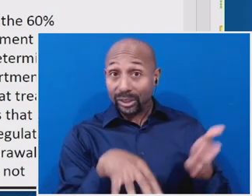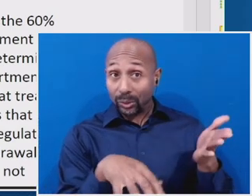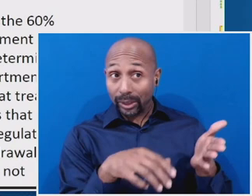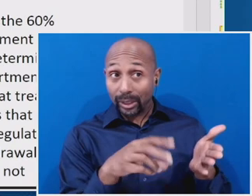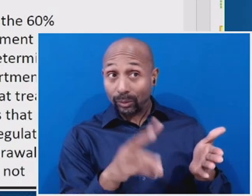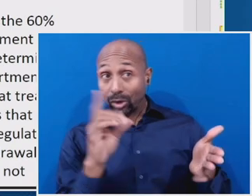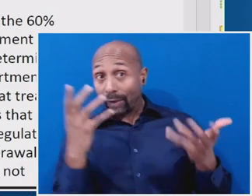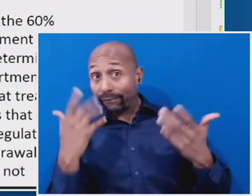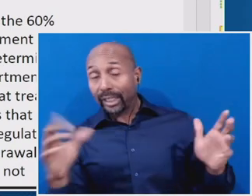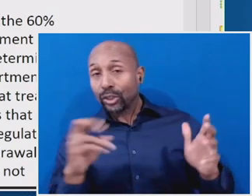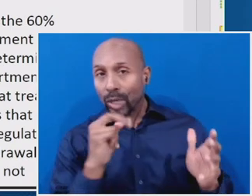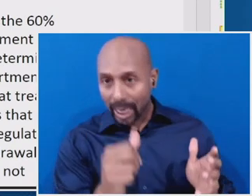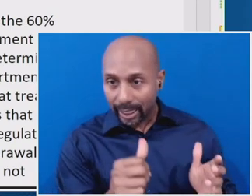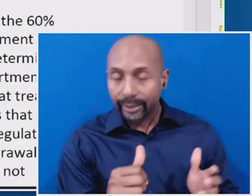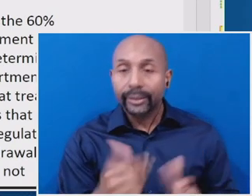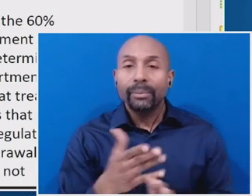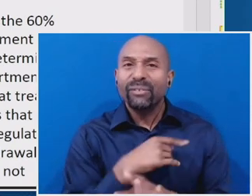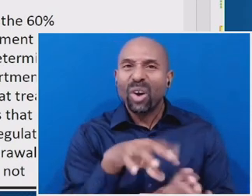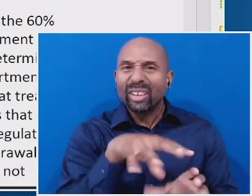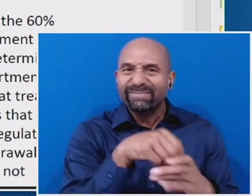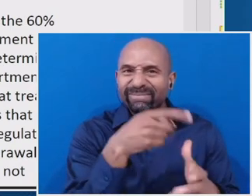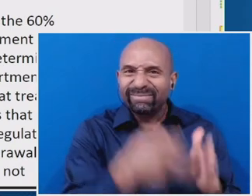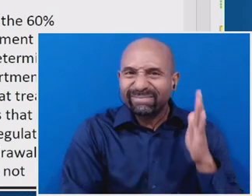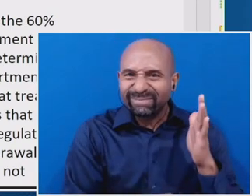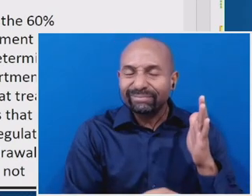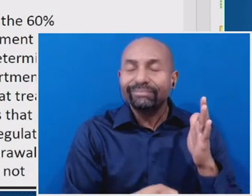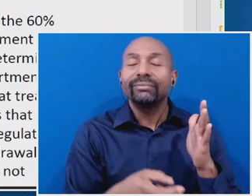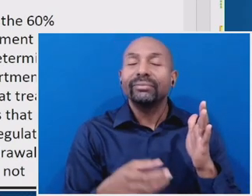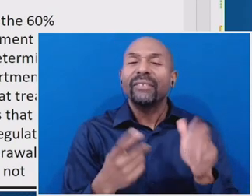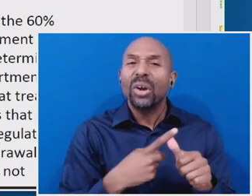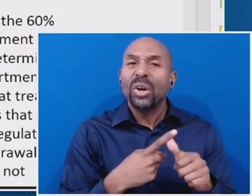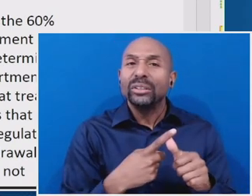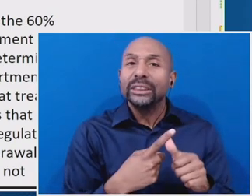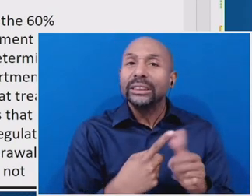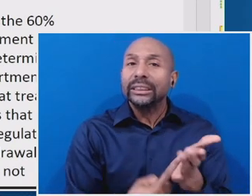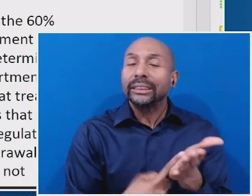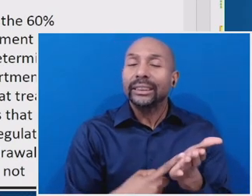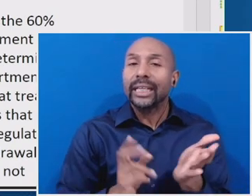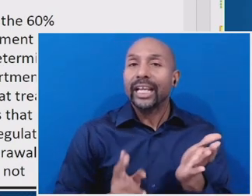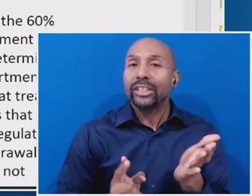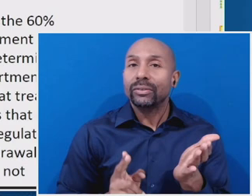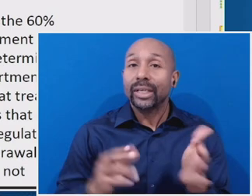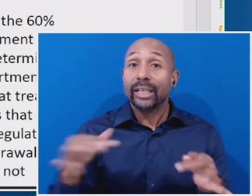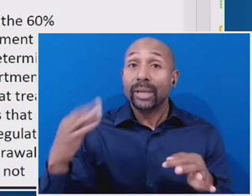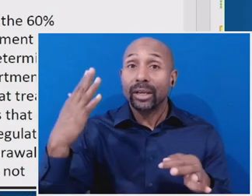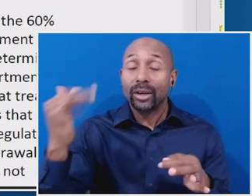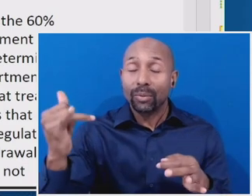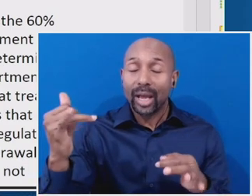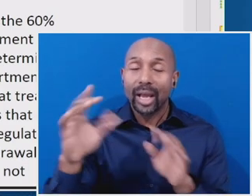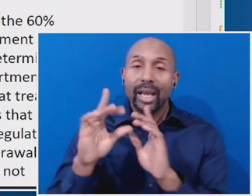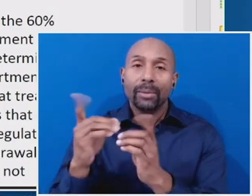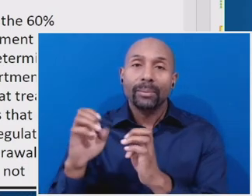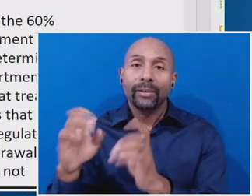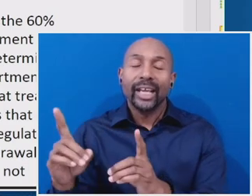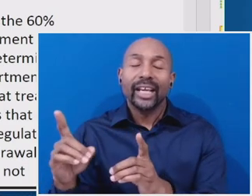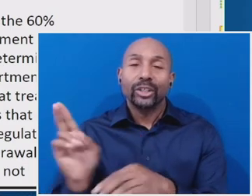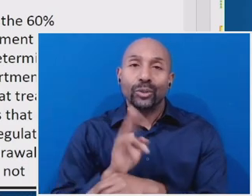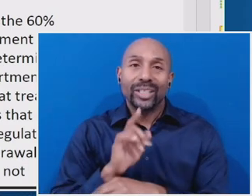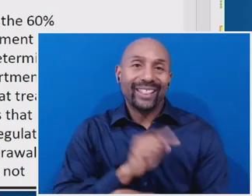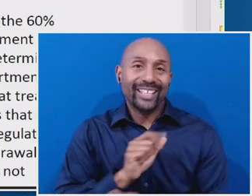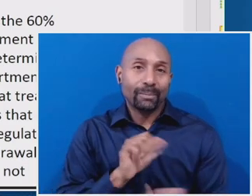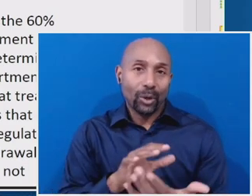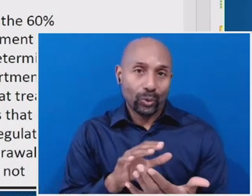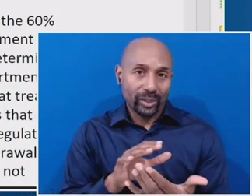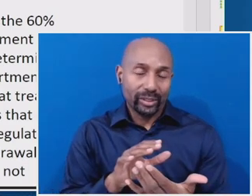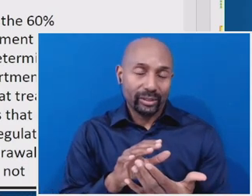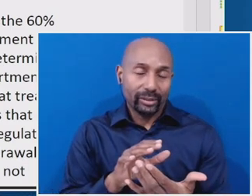particular provision, I want to go back in history a little bit to explain, uh, why the department is, takes this approach at all, uh, because it may not be